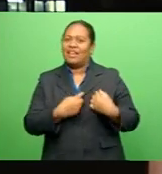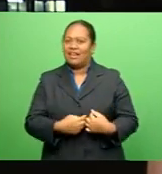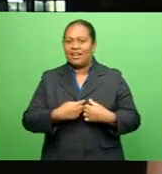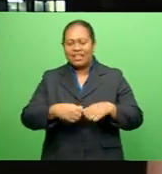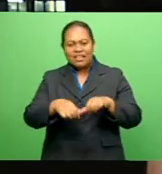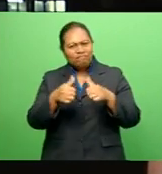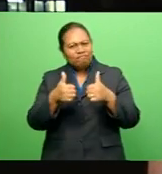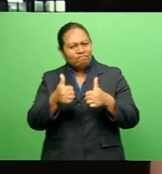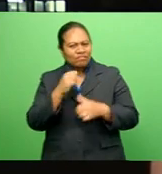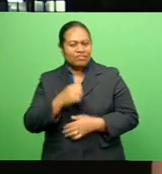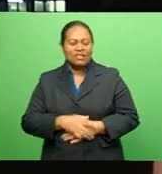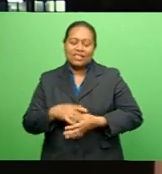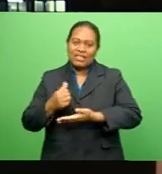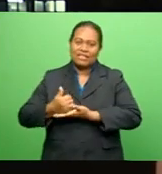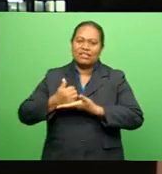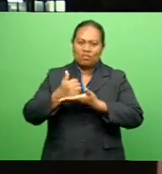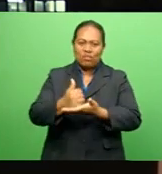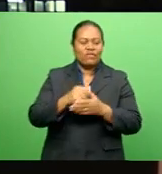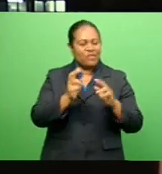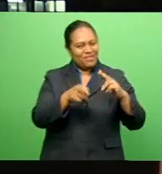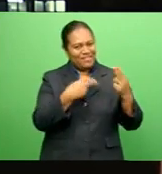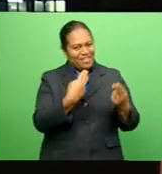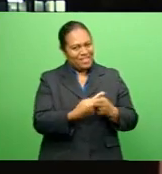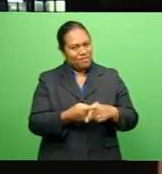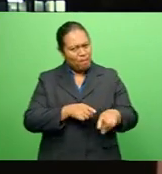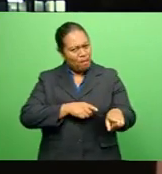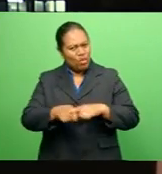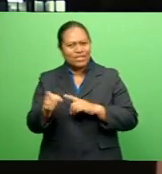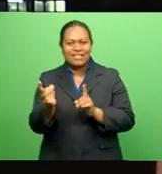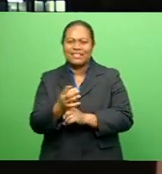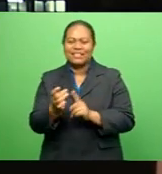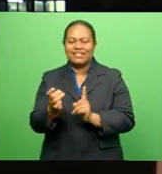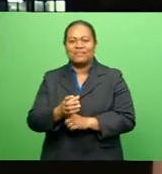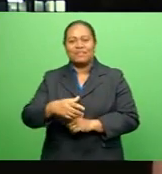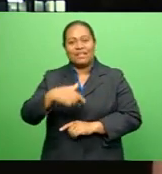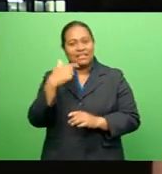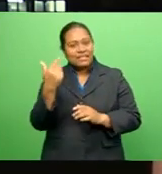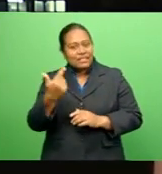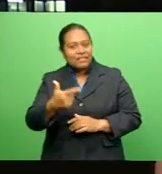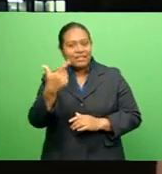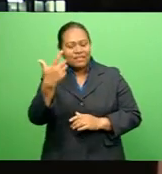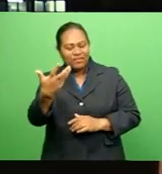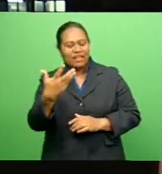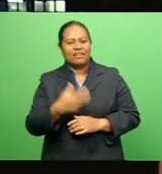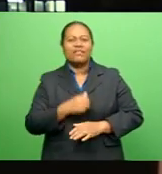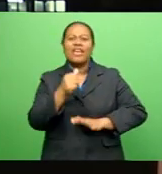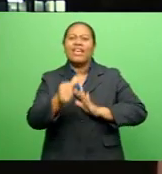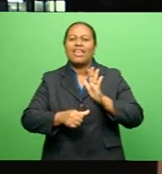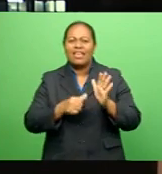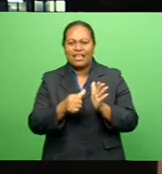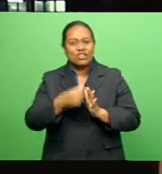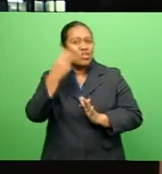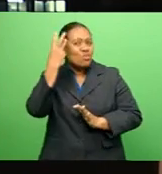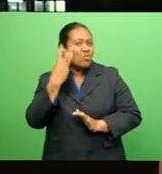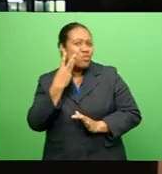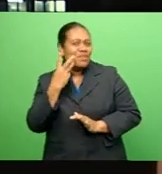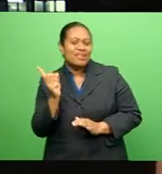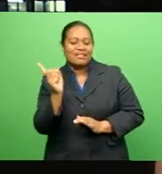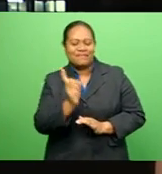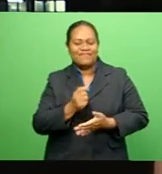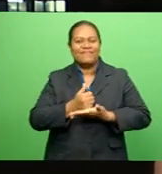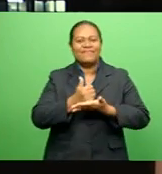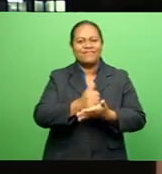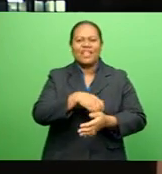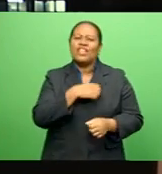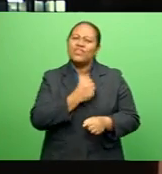today Was the support from families A special example was a 75-year-old woman Who came to support her